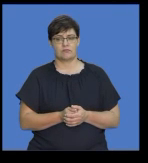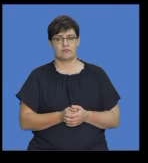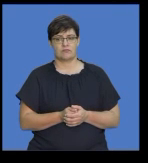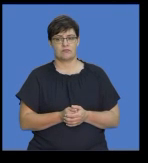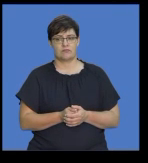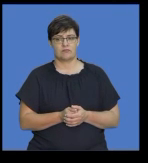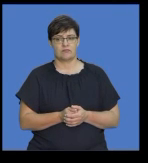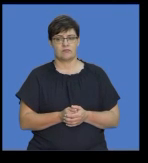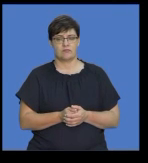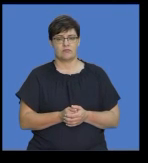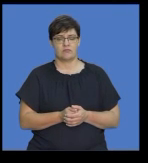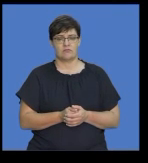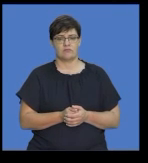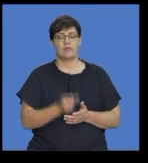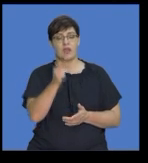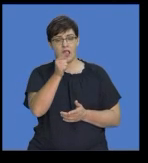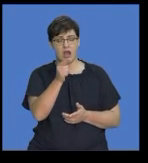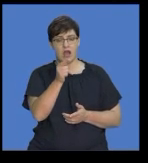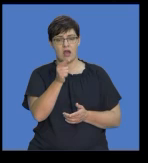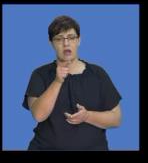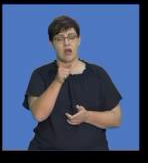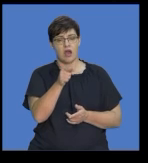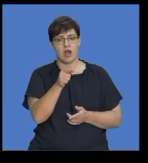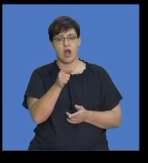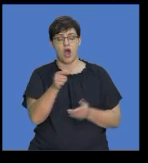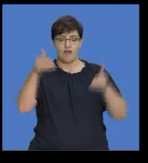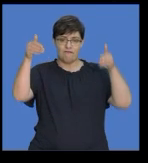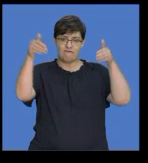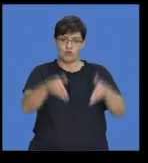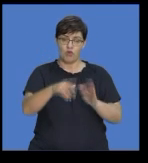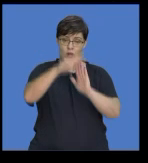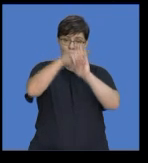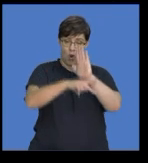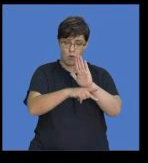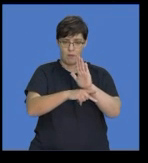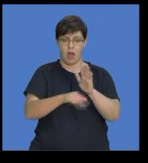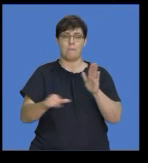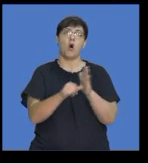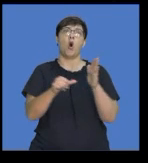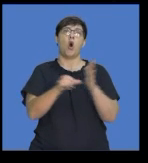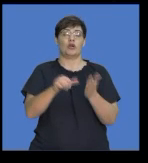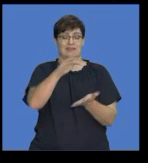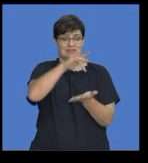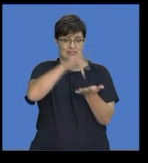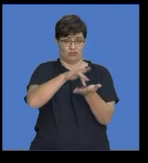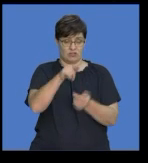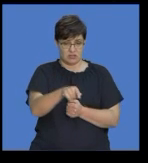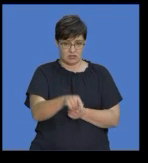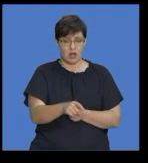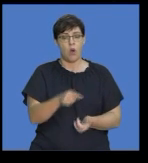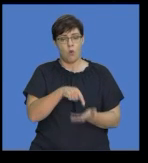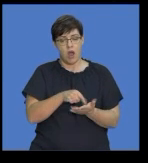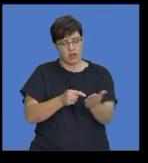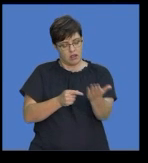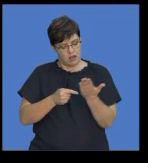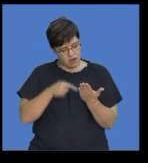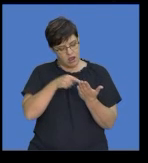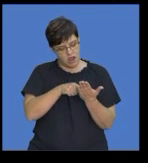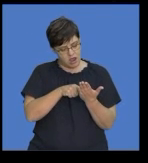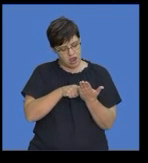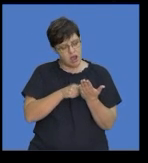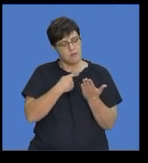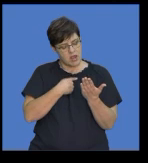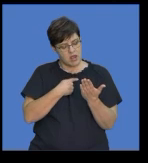So, it is the centerpiece of the funeral program, which can serve as a very informative keepsake about a